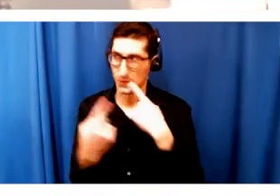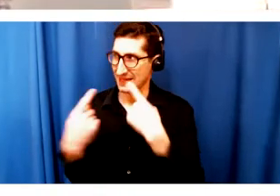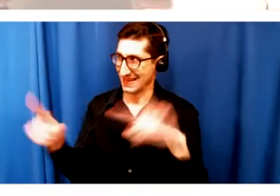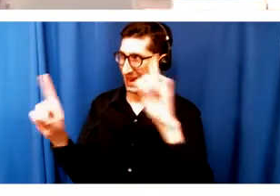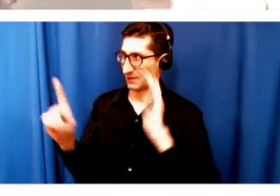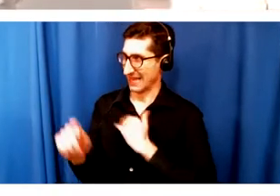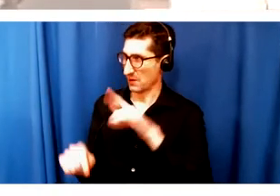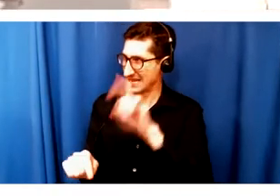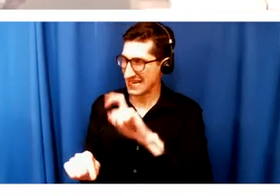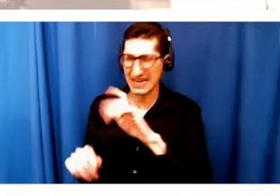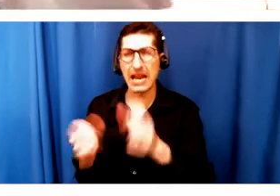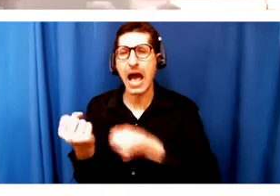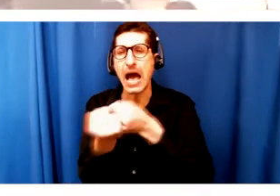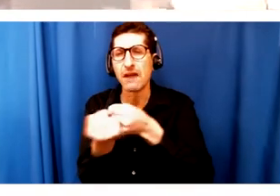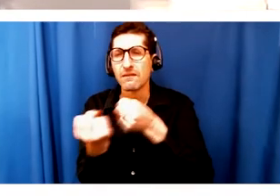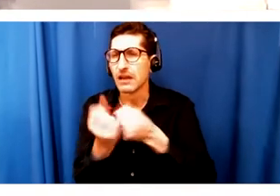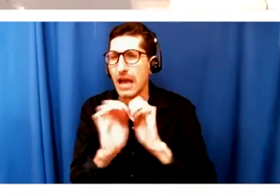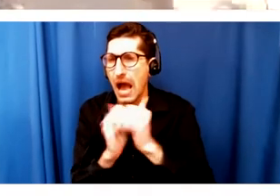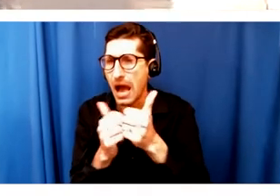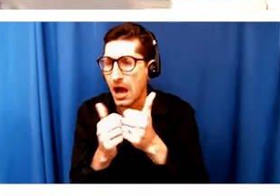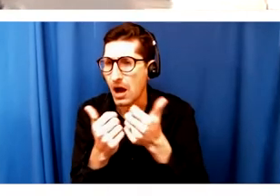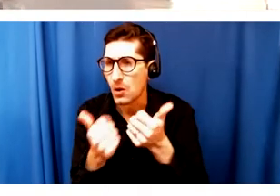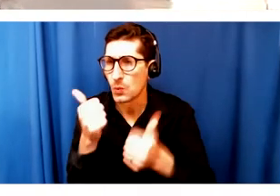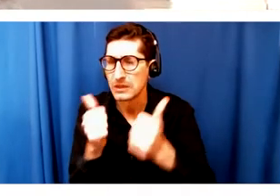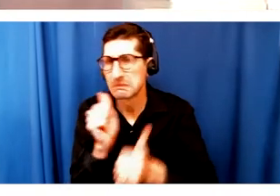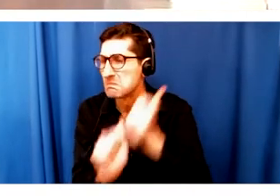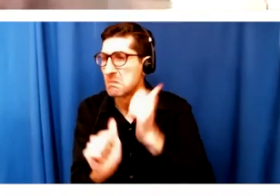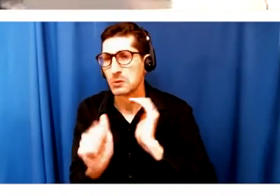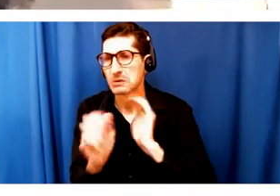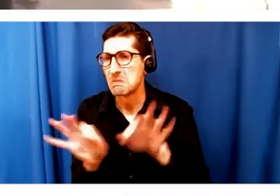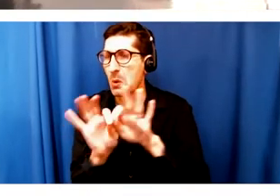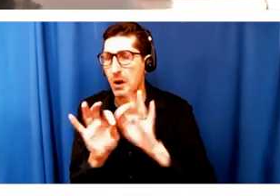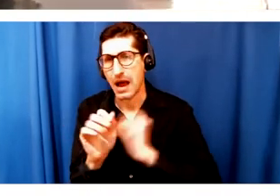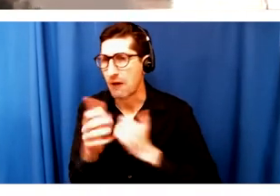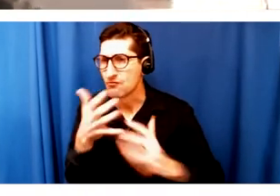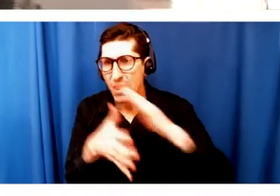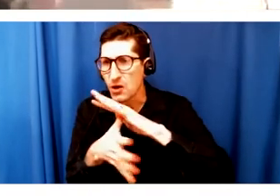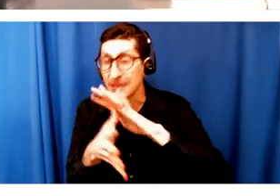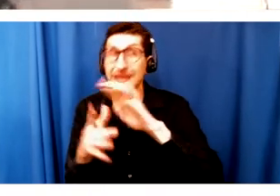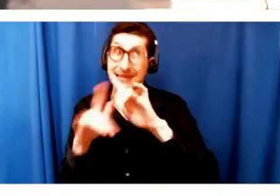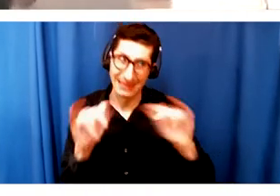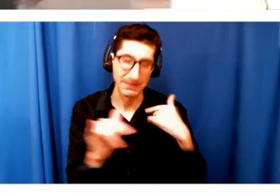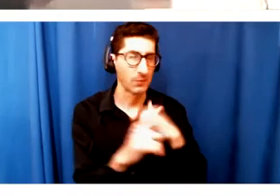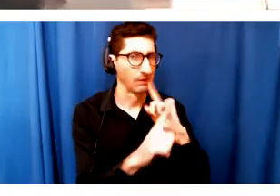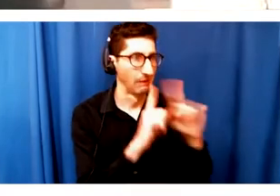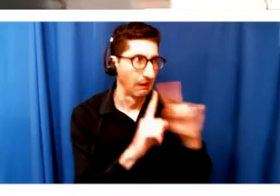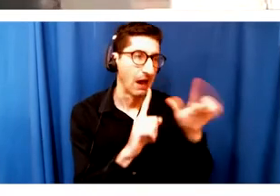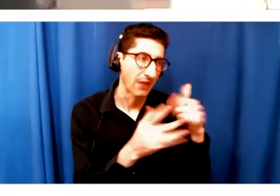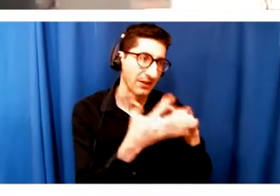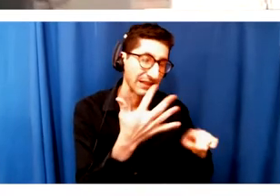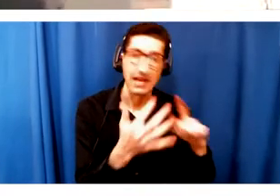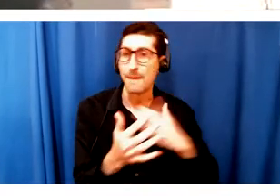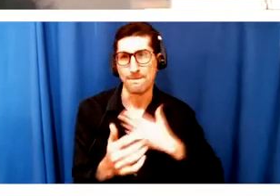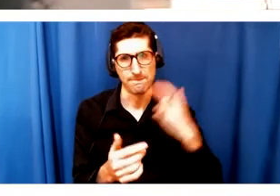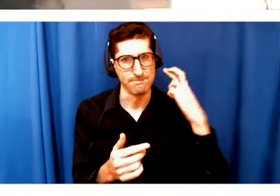need to be doing? But at the same time, all of these other sort of conversations and, like, right, my Biffle Forever, Michael Bobbitt's on this